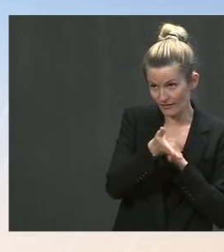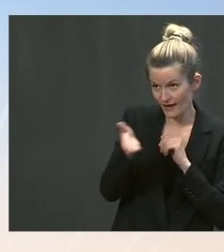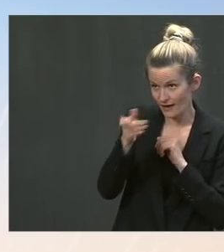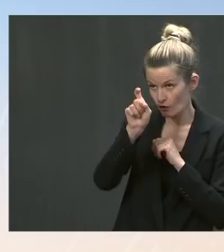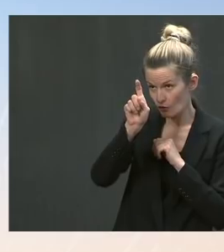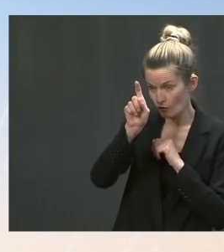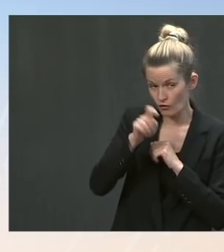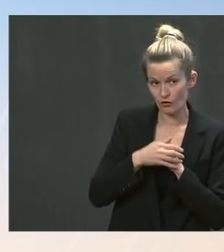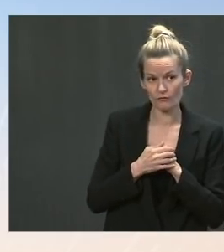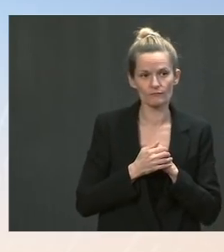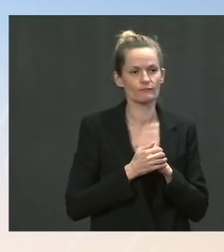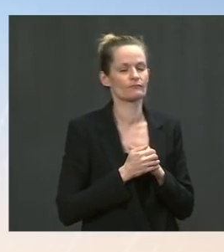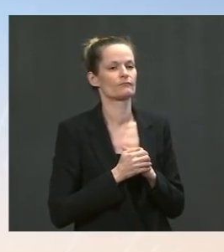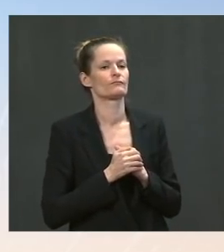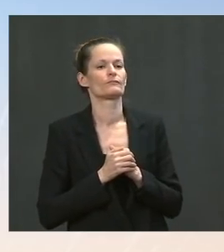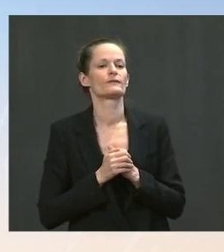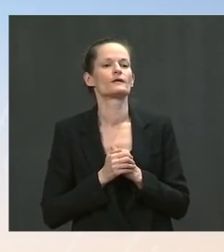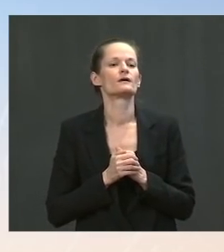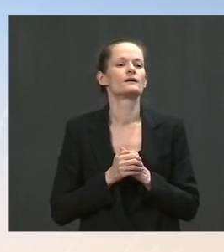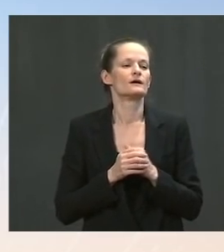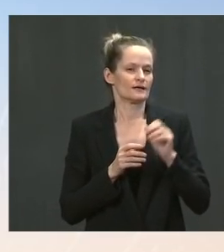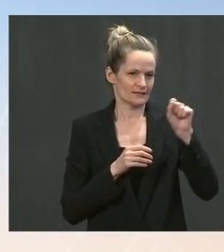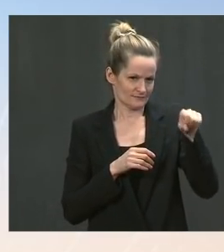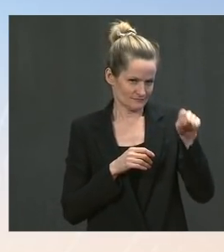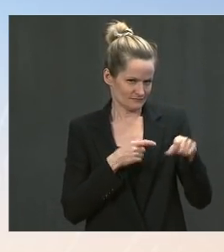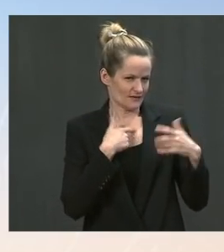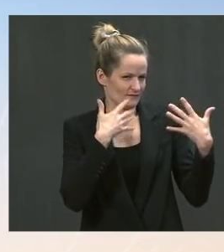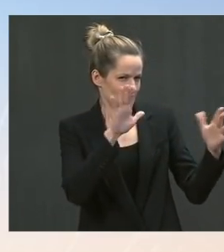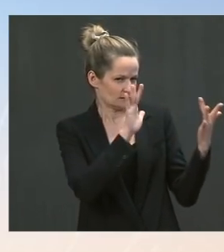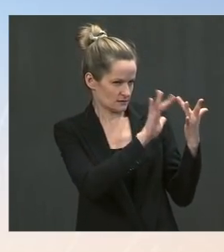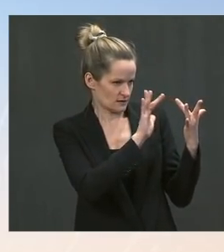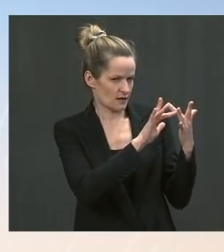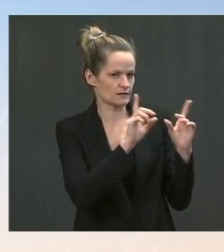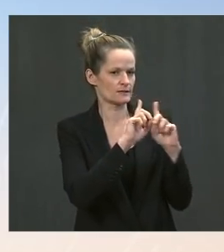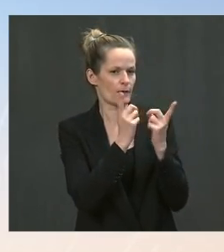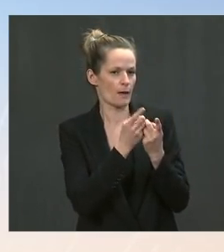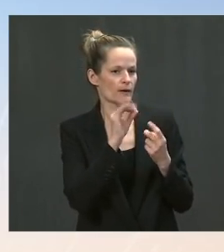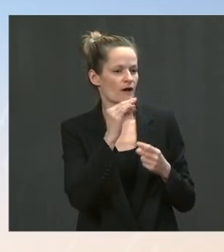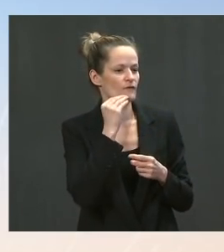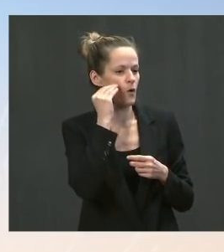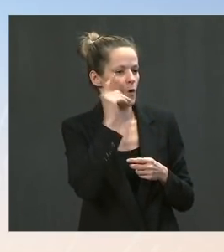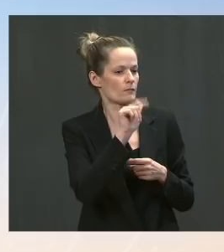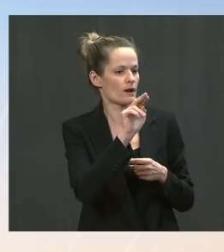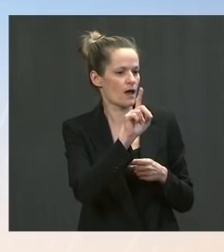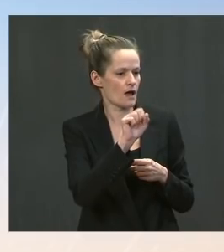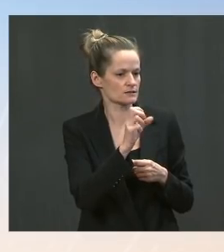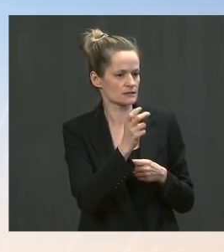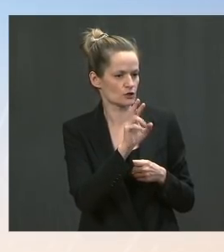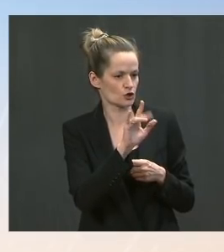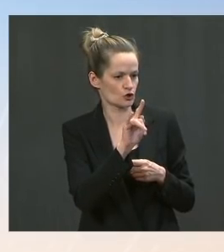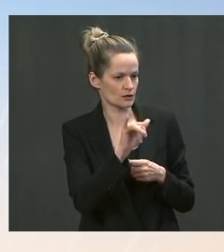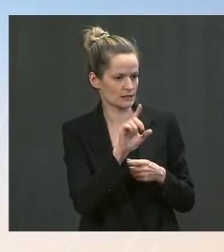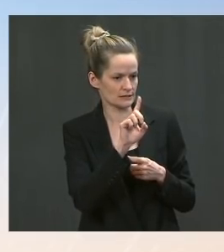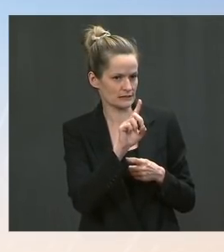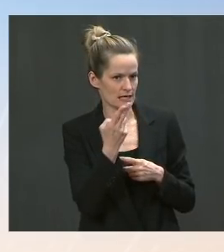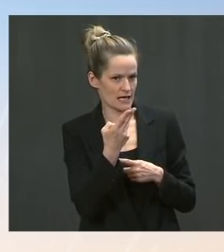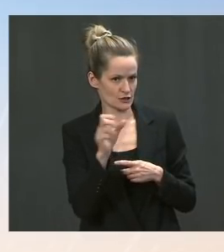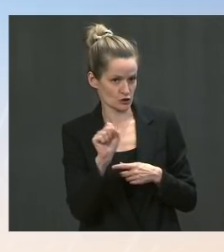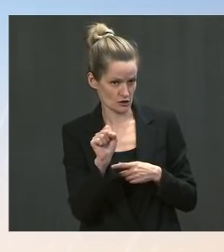— certainly, I believe we have been in touch through the Department of Homeland Security. And the setup of this facility is meant to